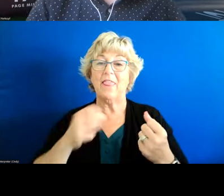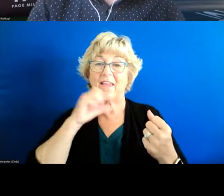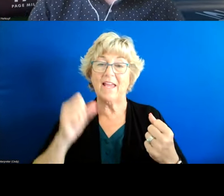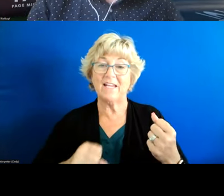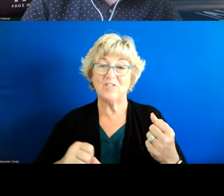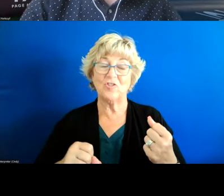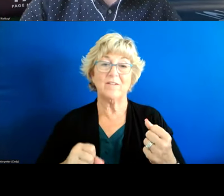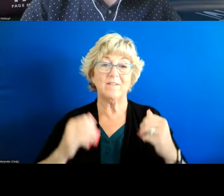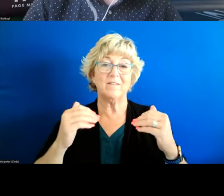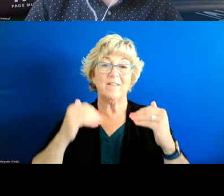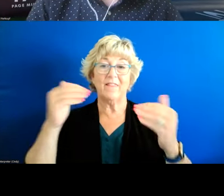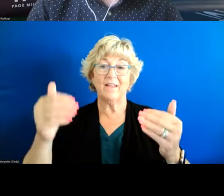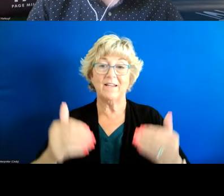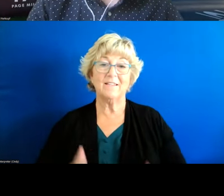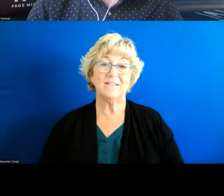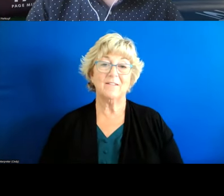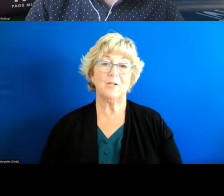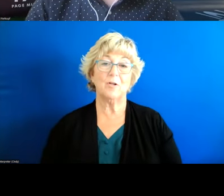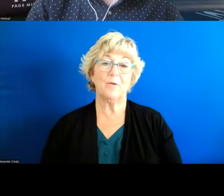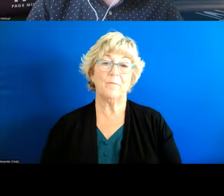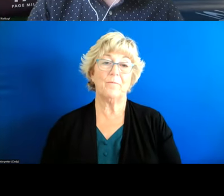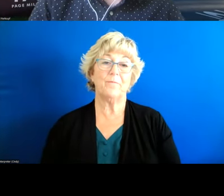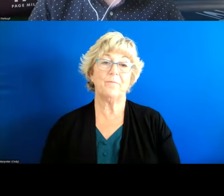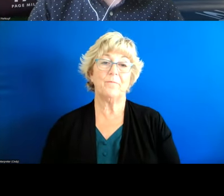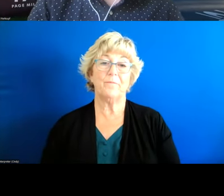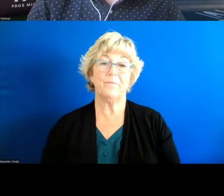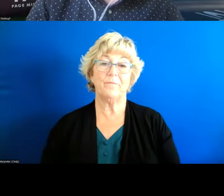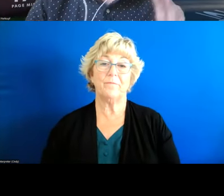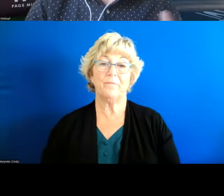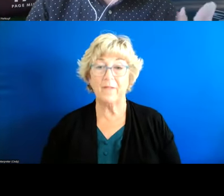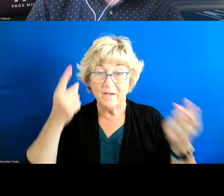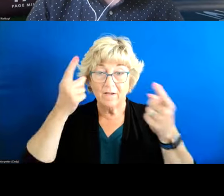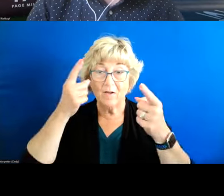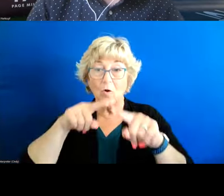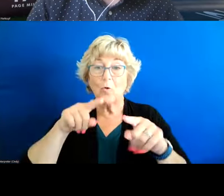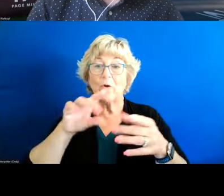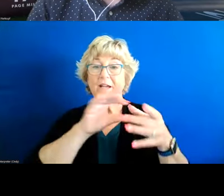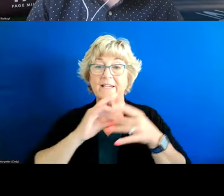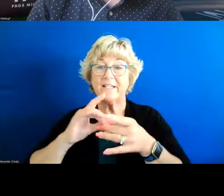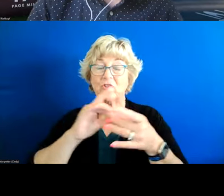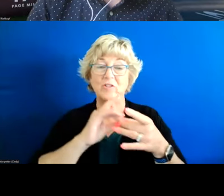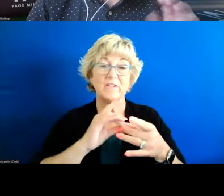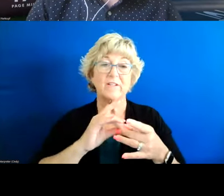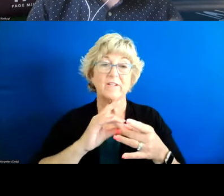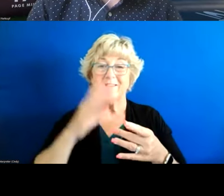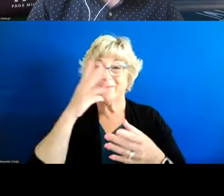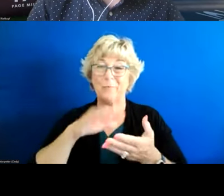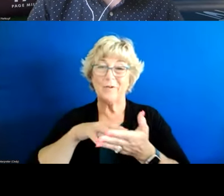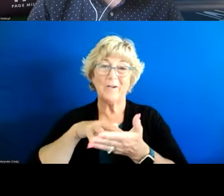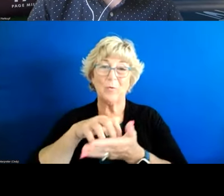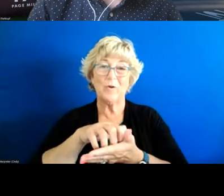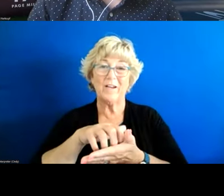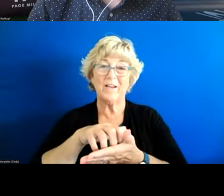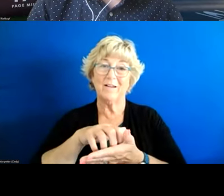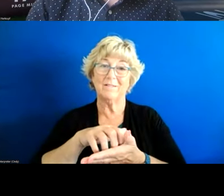uh next slide uh cohesion our cohesion measures are pretty uh pretty weak i take this with a